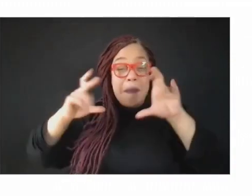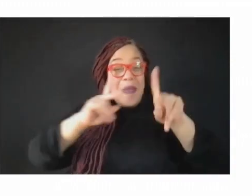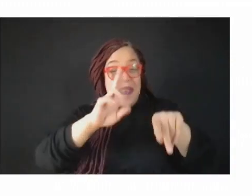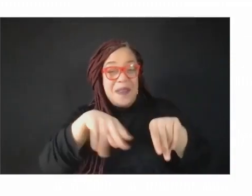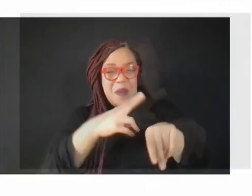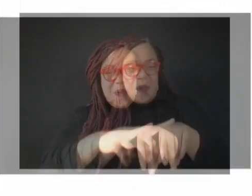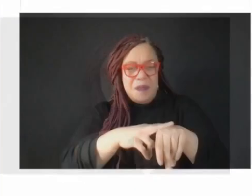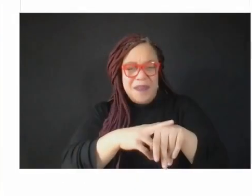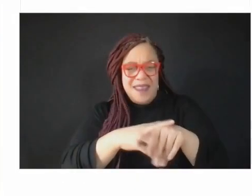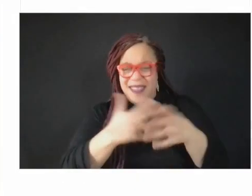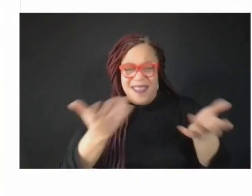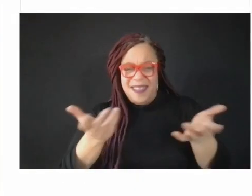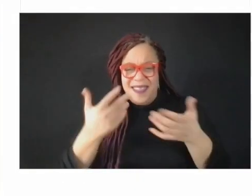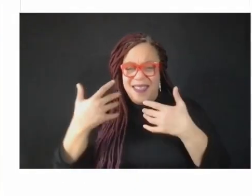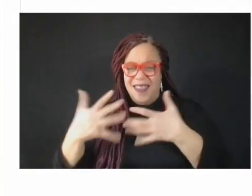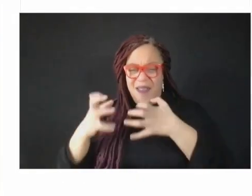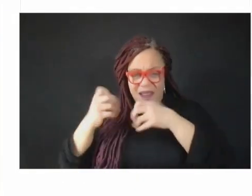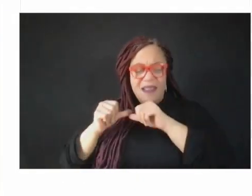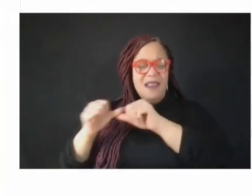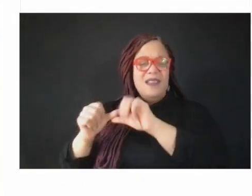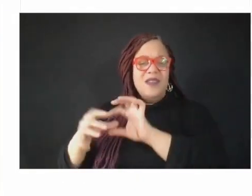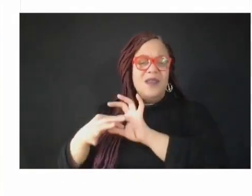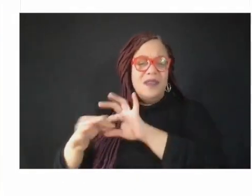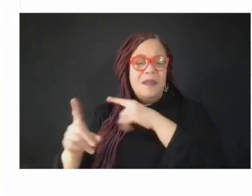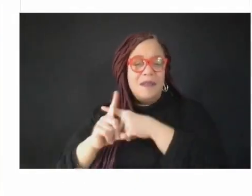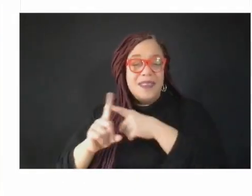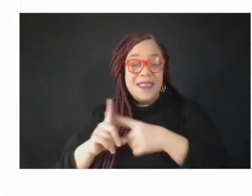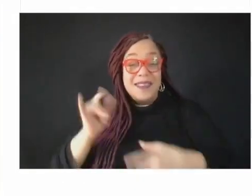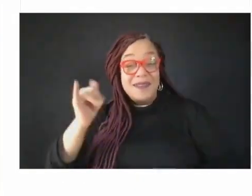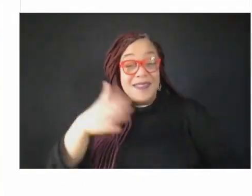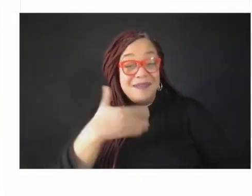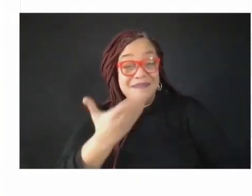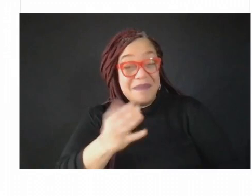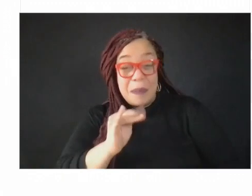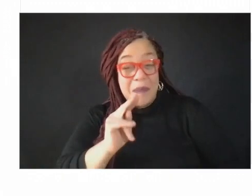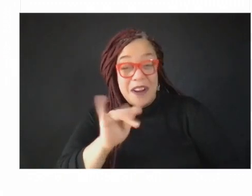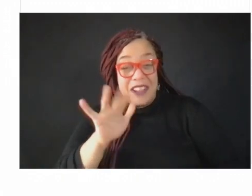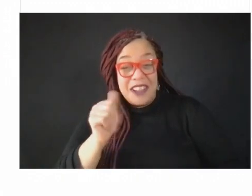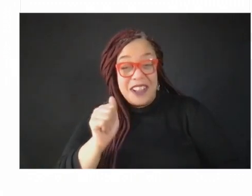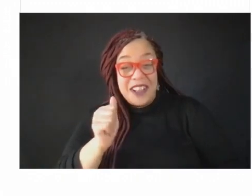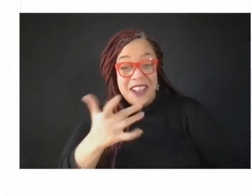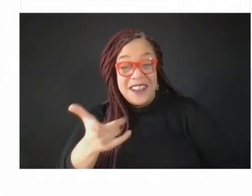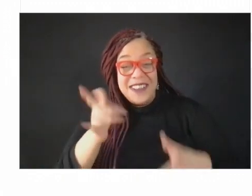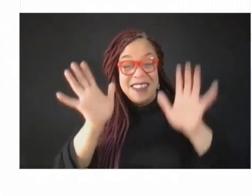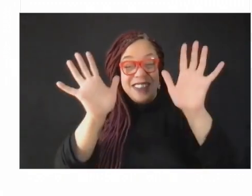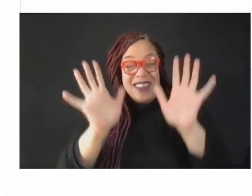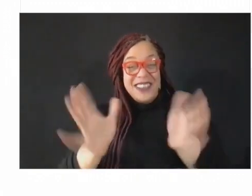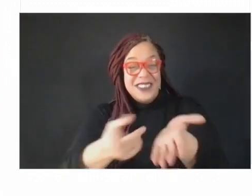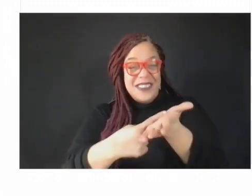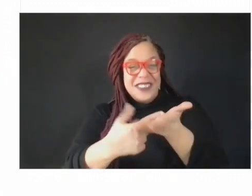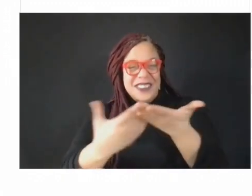I'll send the floor back to you, Monica, and look forward to a robust conversation. Thank you so much, Stephen.